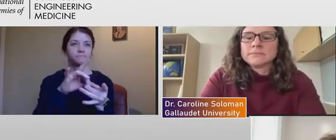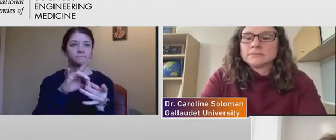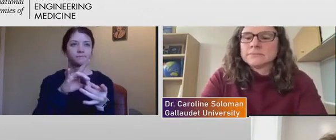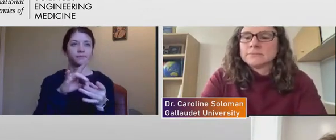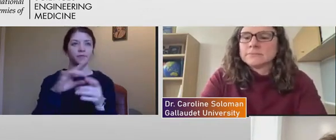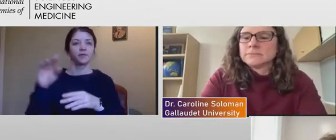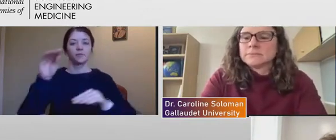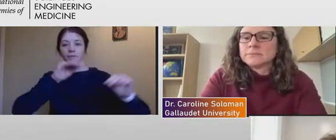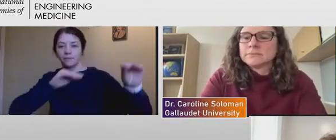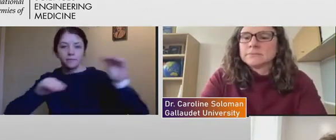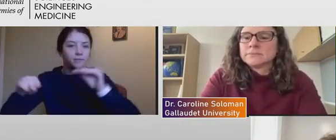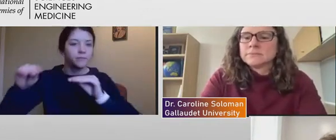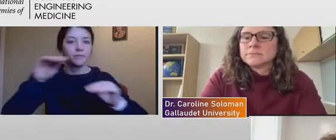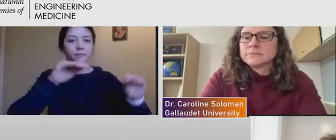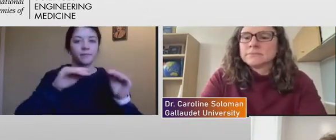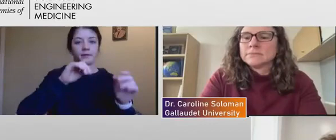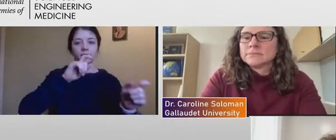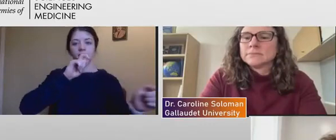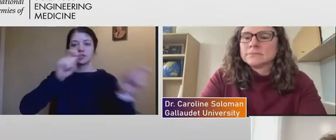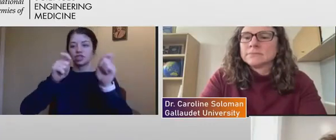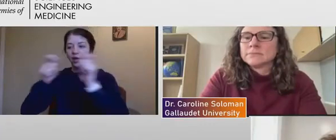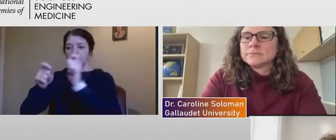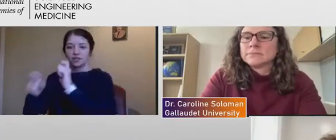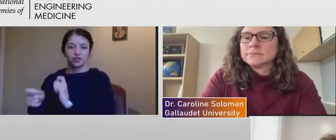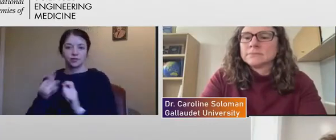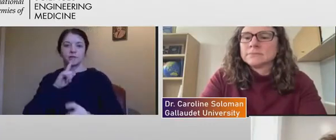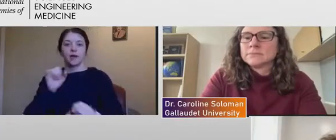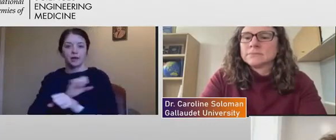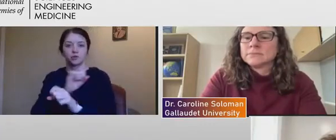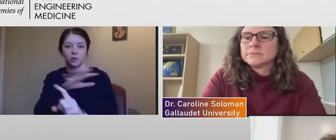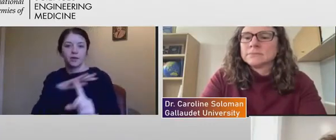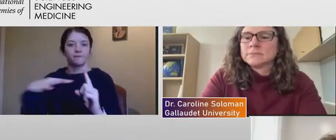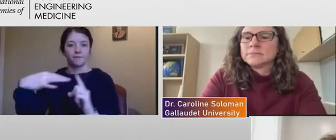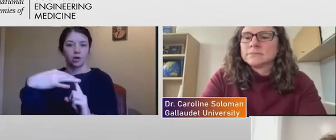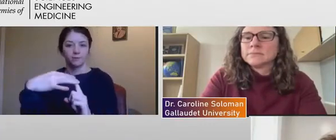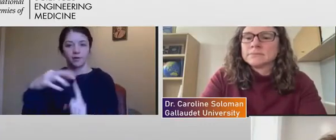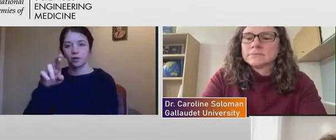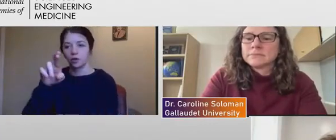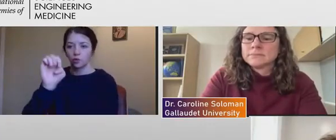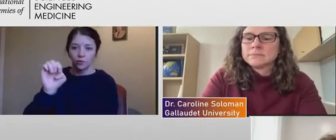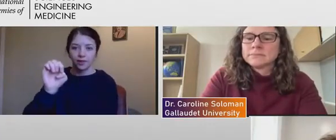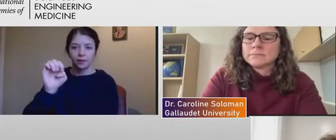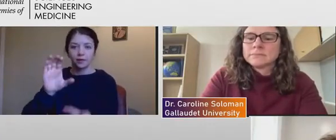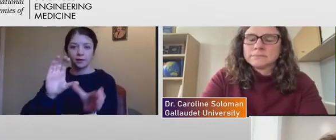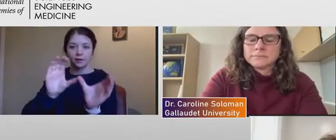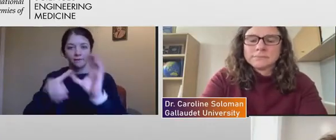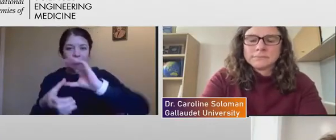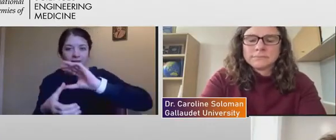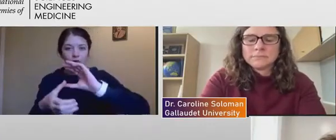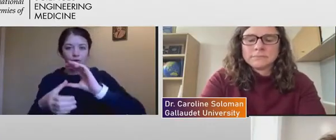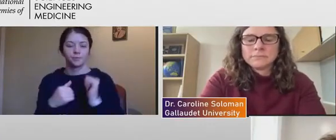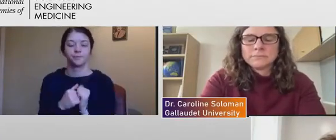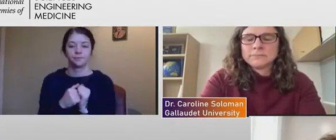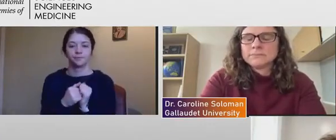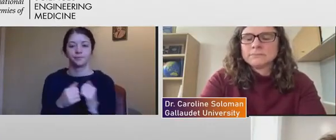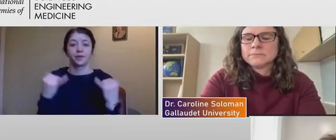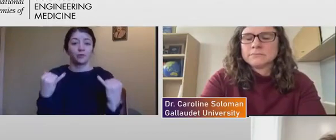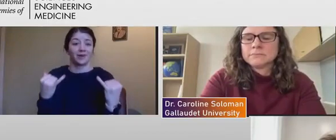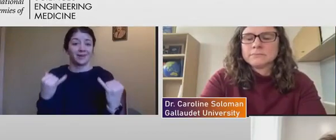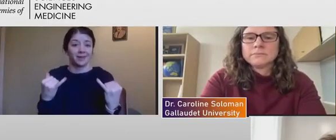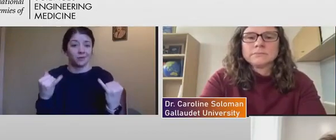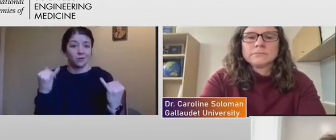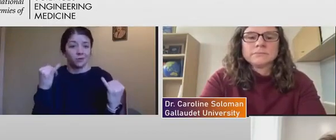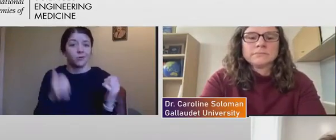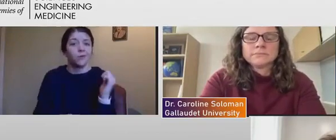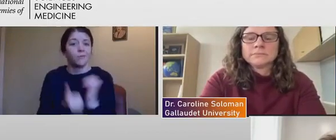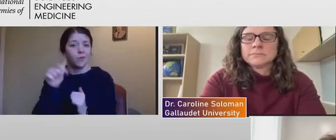reconfigurability of the lab environment. Right now, you think of most labs you had in